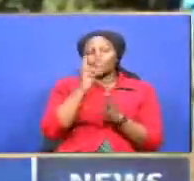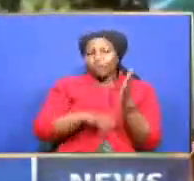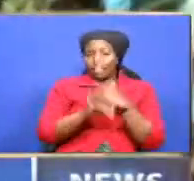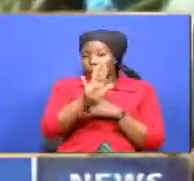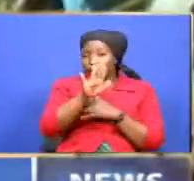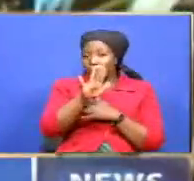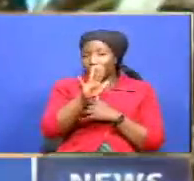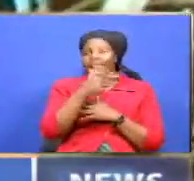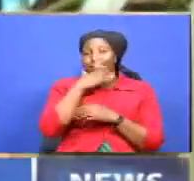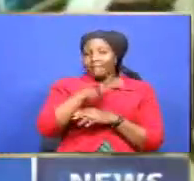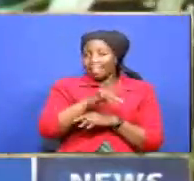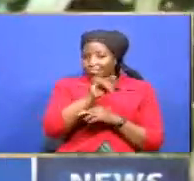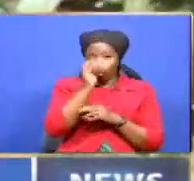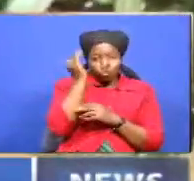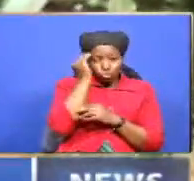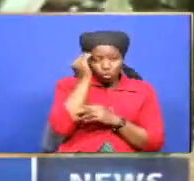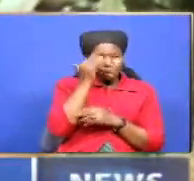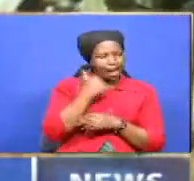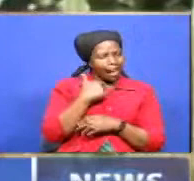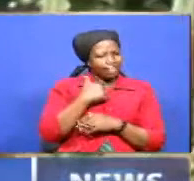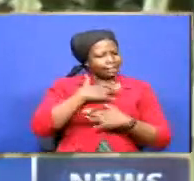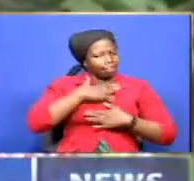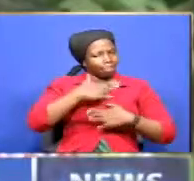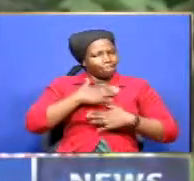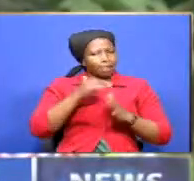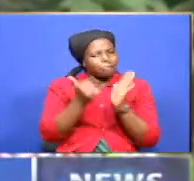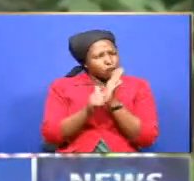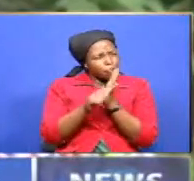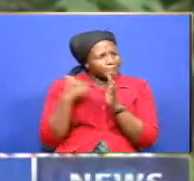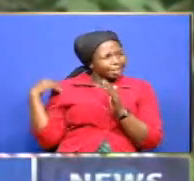kin was known to be asthmatic since he was young.